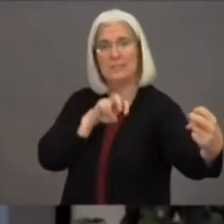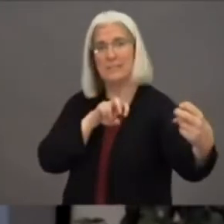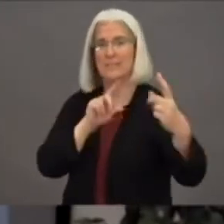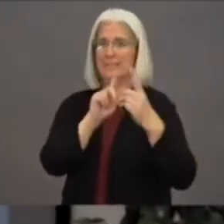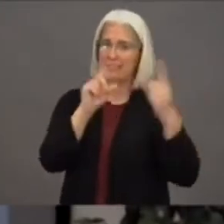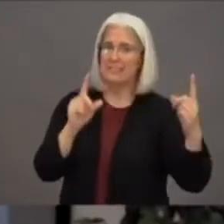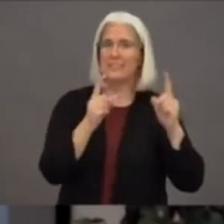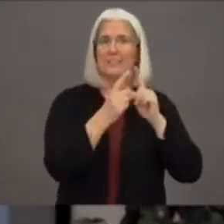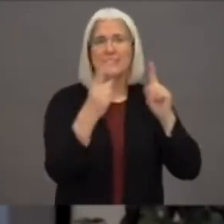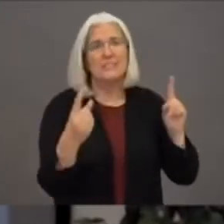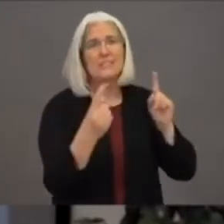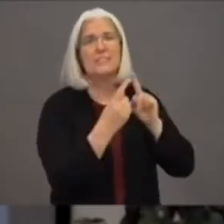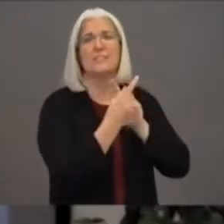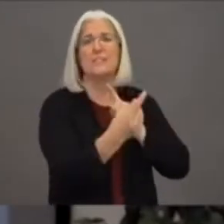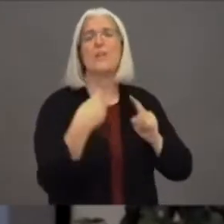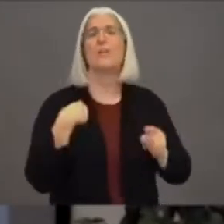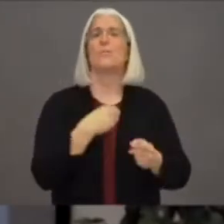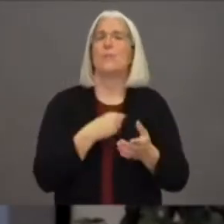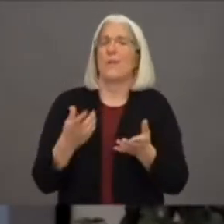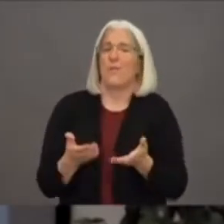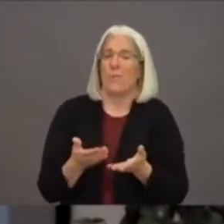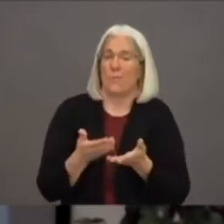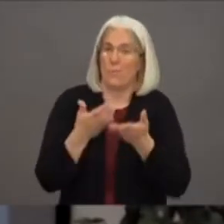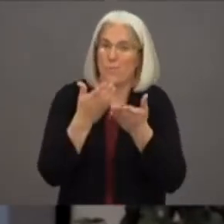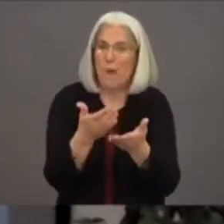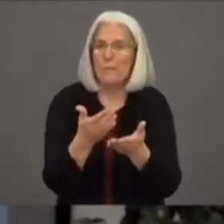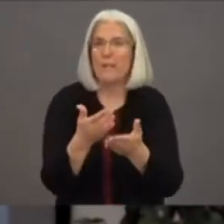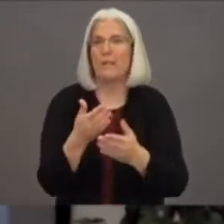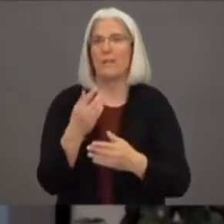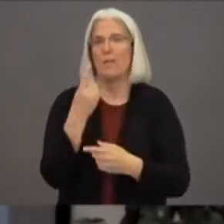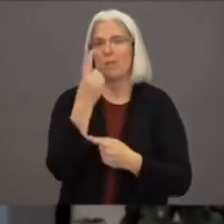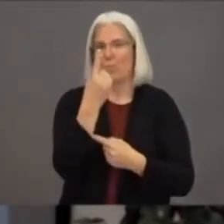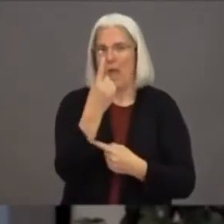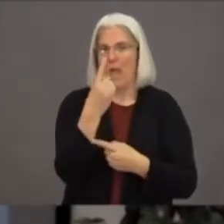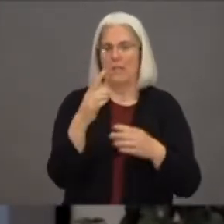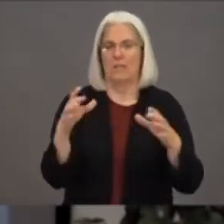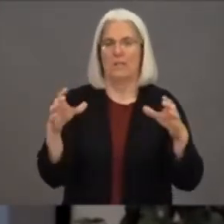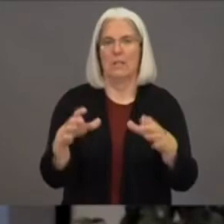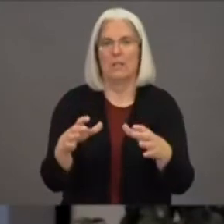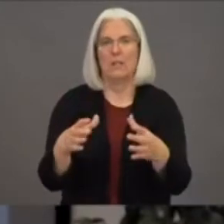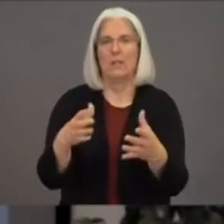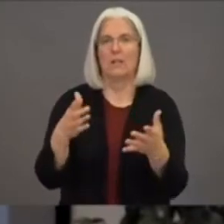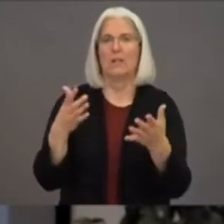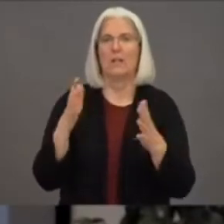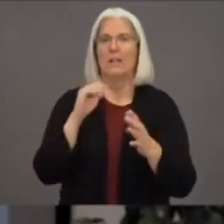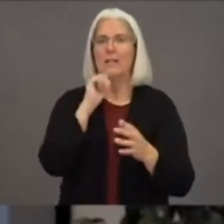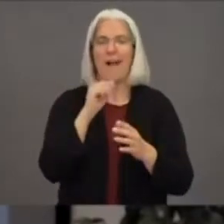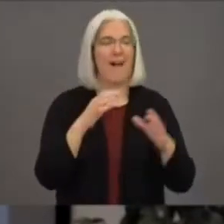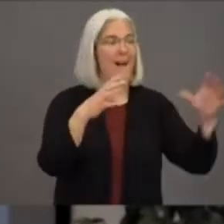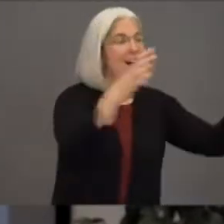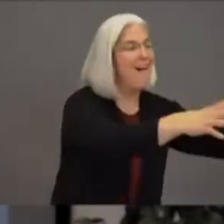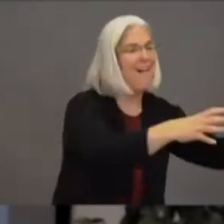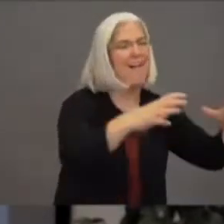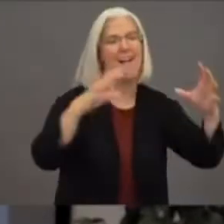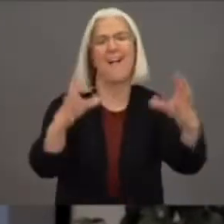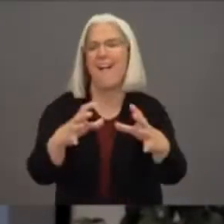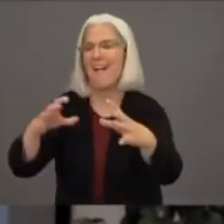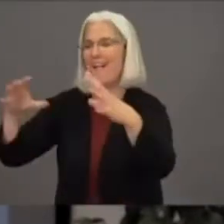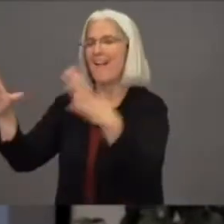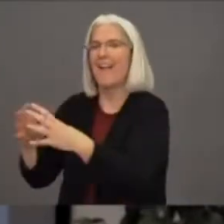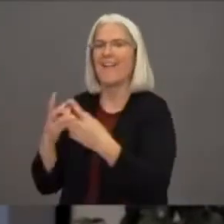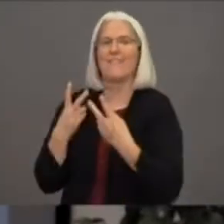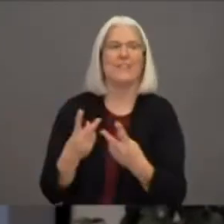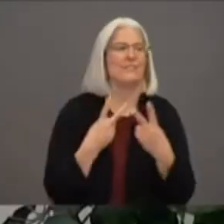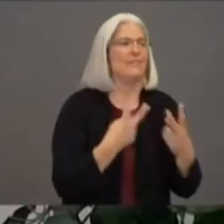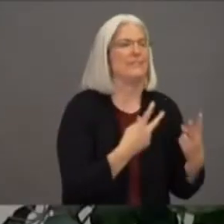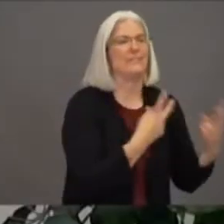about how our community can maintain safety during this time, especially since our numbers are going up at an alarming rate? It